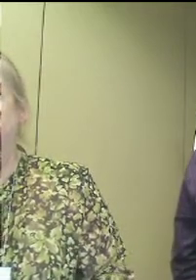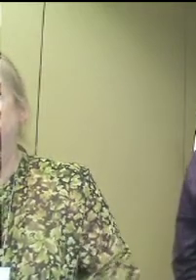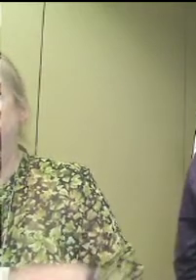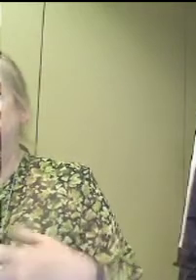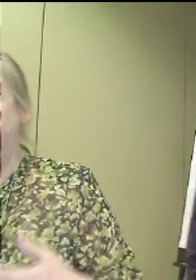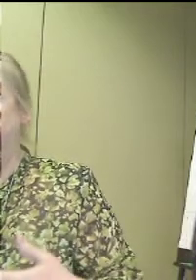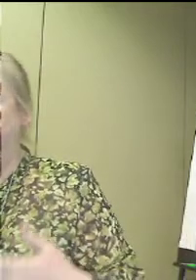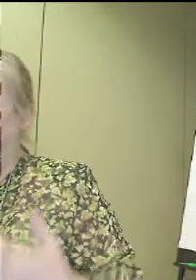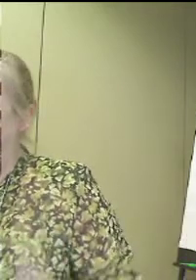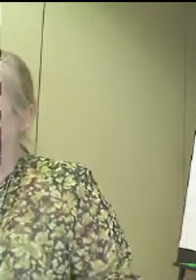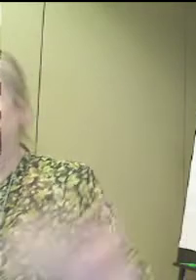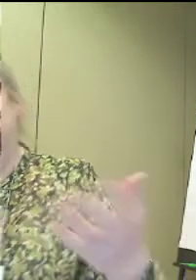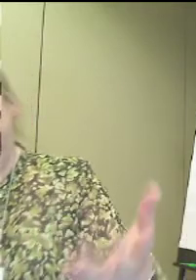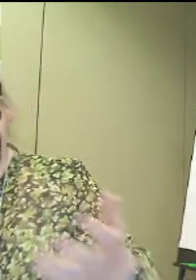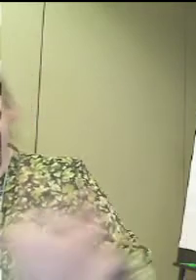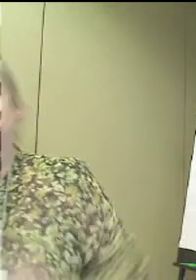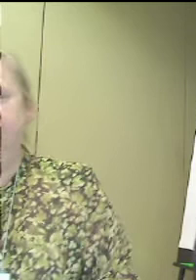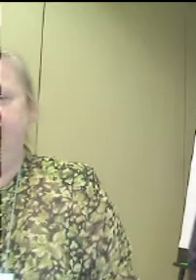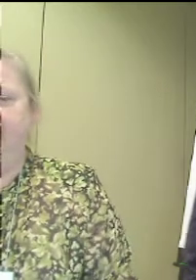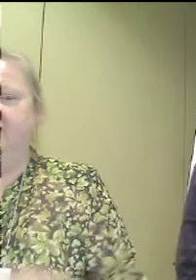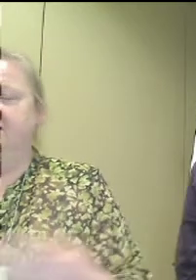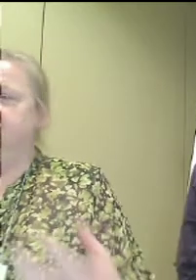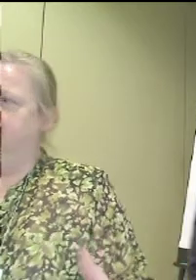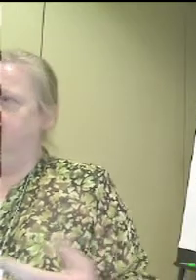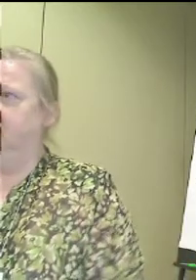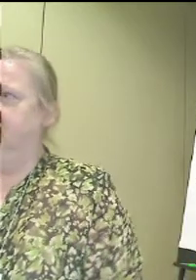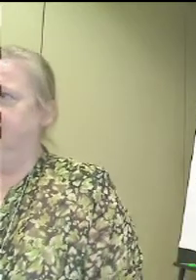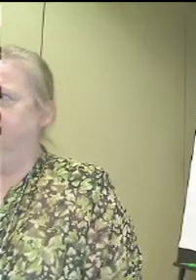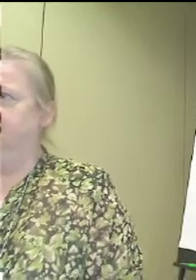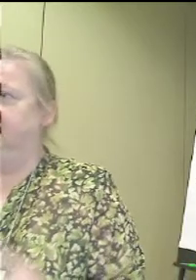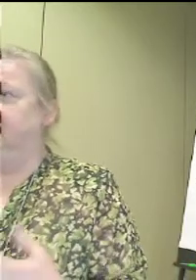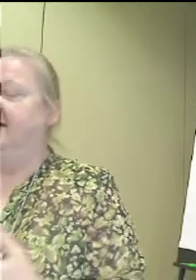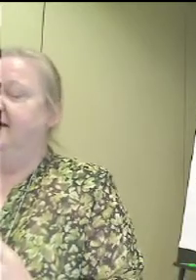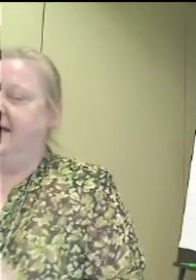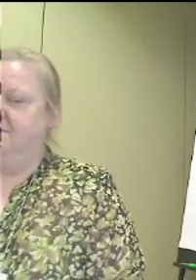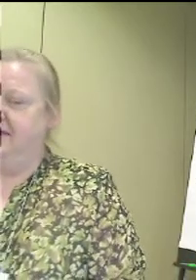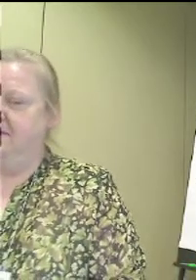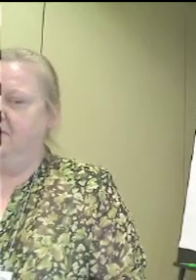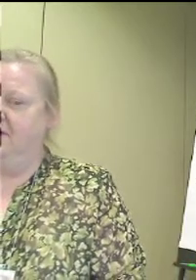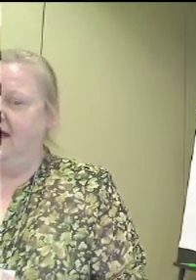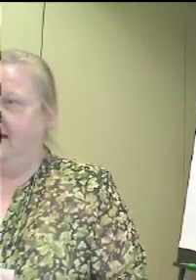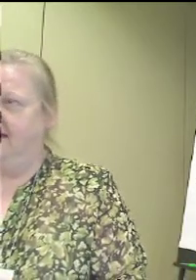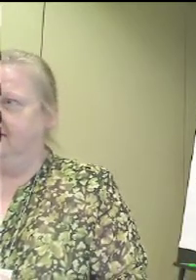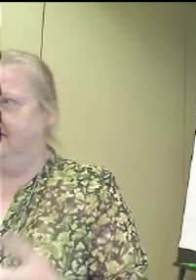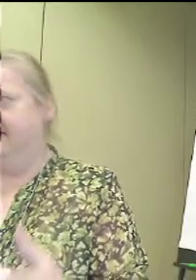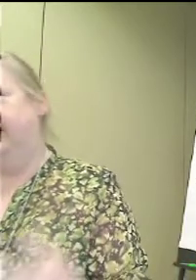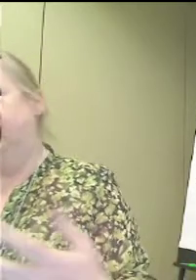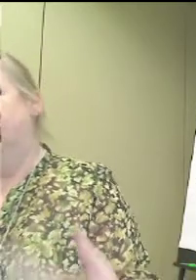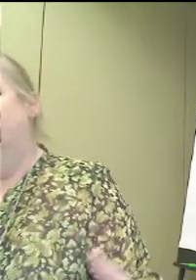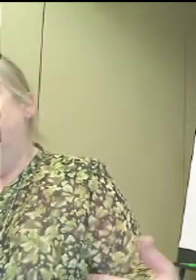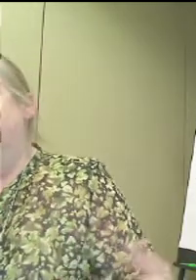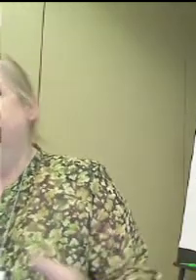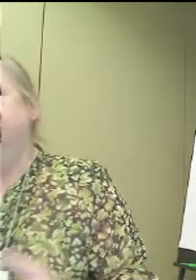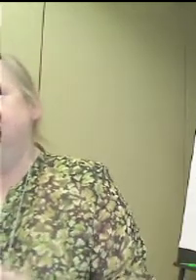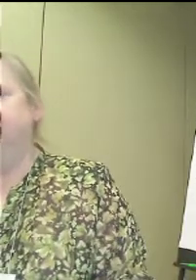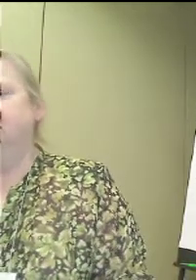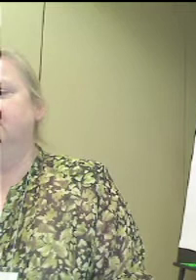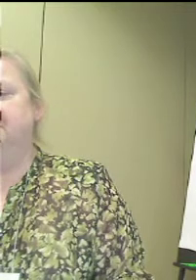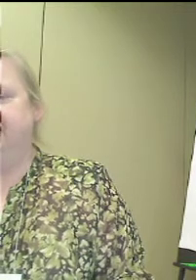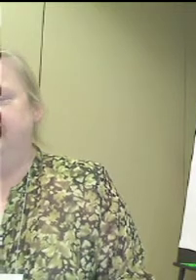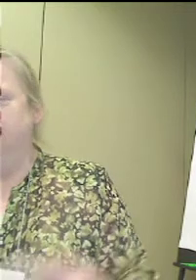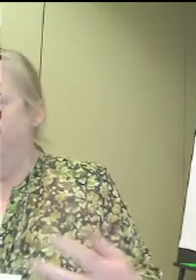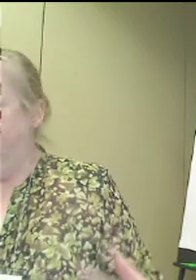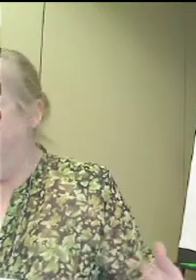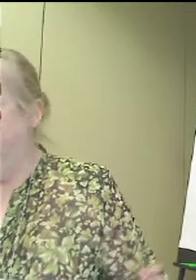hearing impairments, people who use sign language, people who are deafened, and people who are hard of hearing. And these